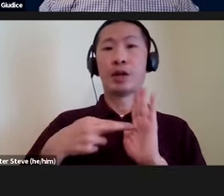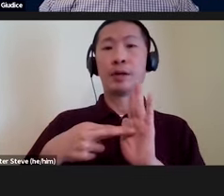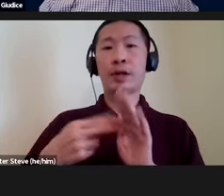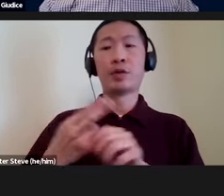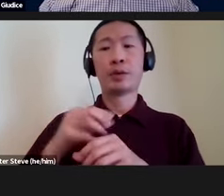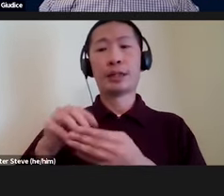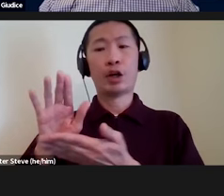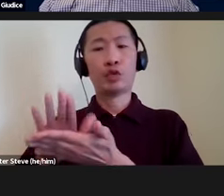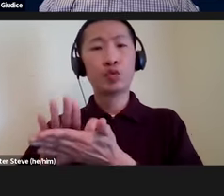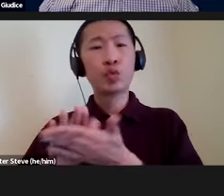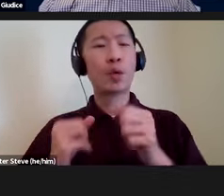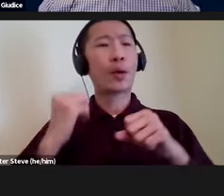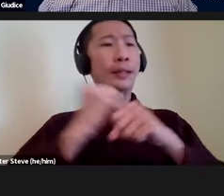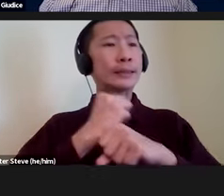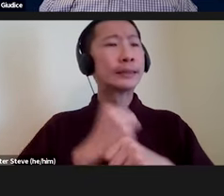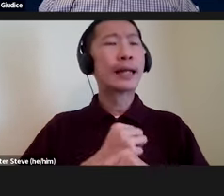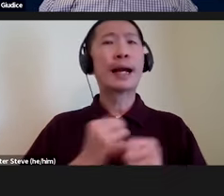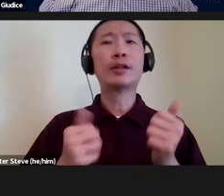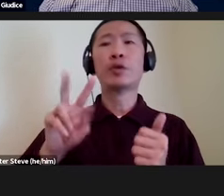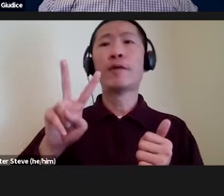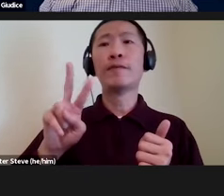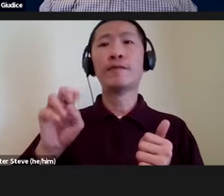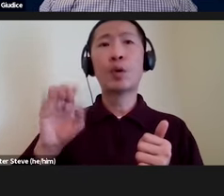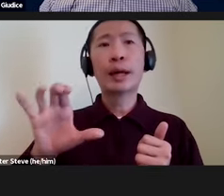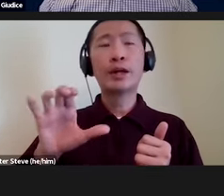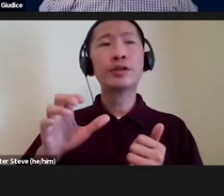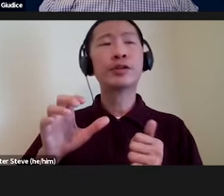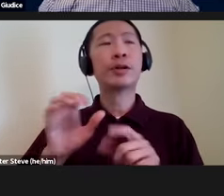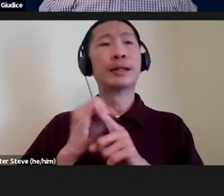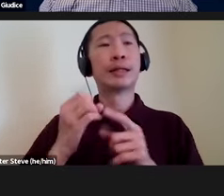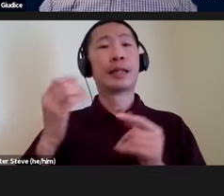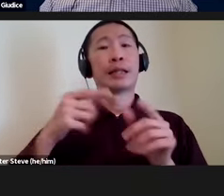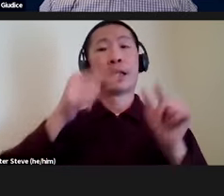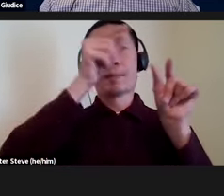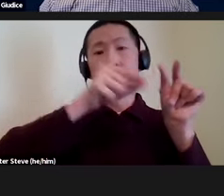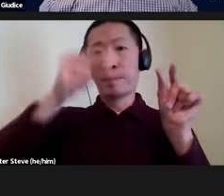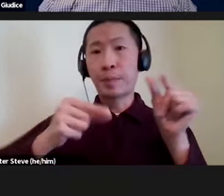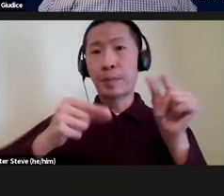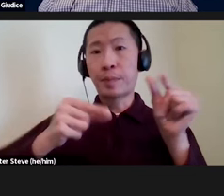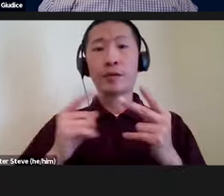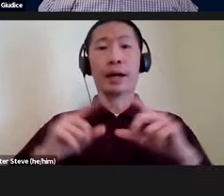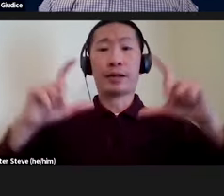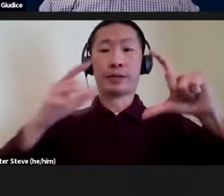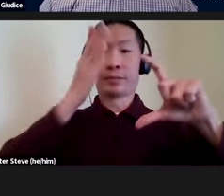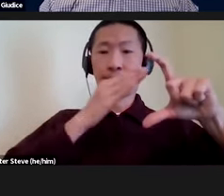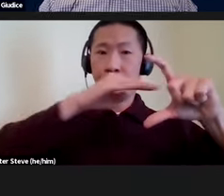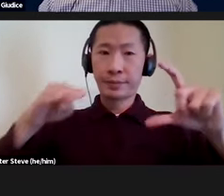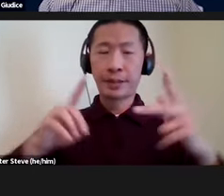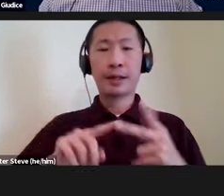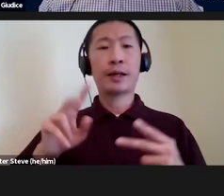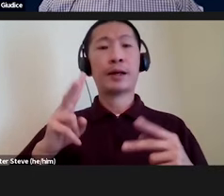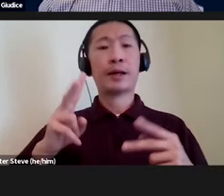school or stats or vocational settings, like bar and line graphs, pie charts, Venn diagrams, and the like.